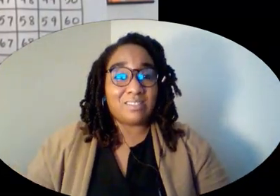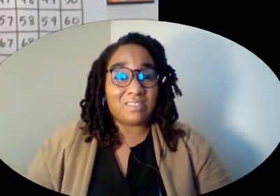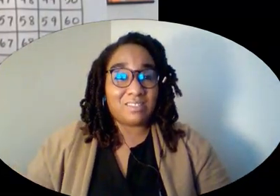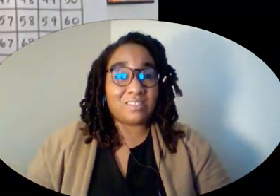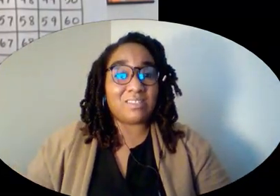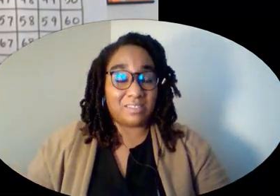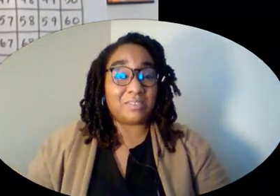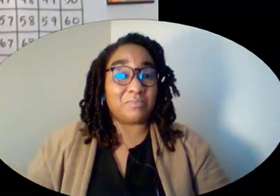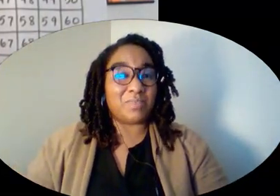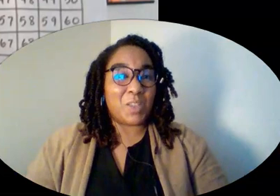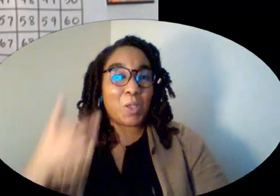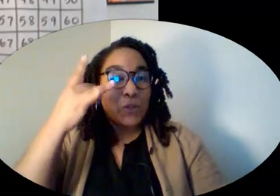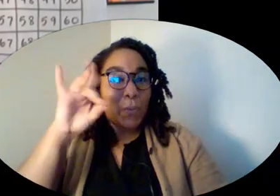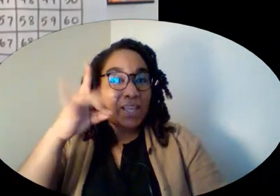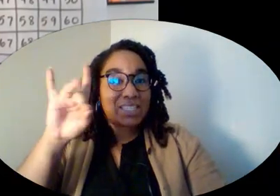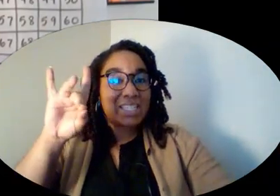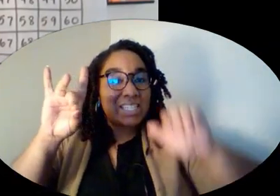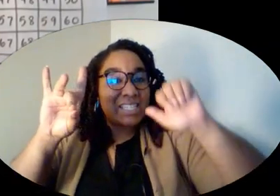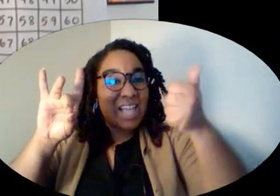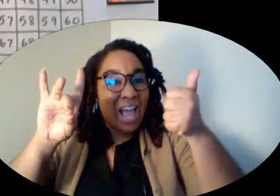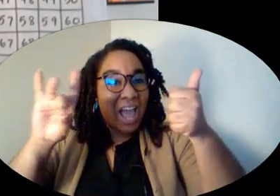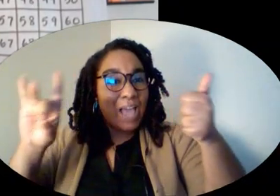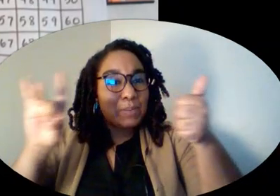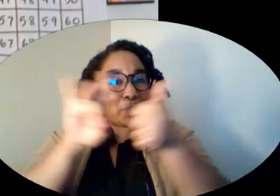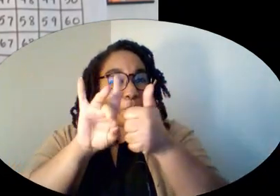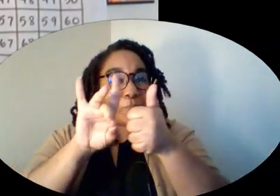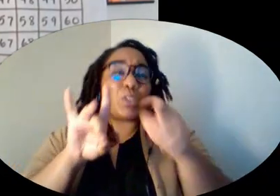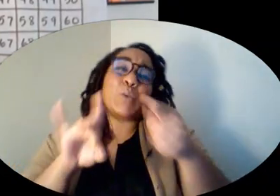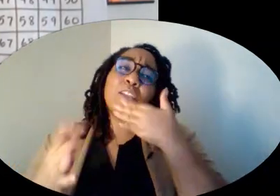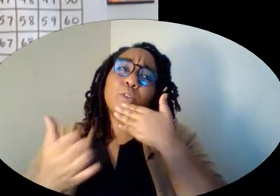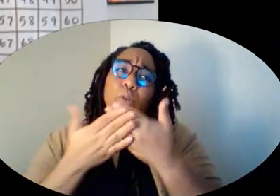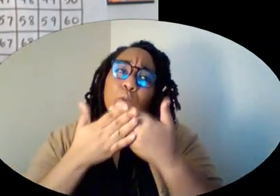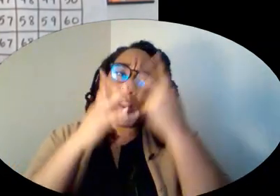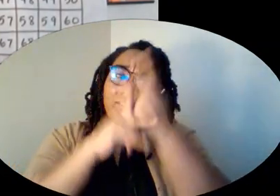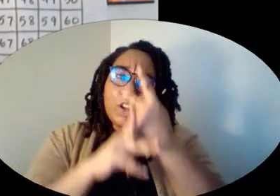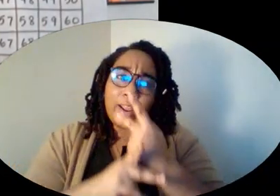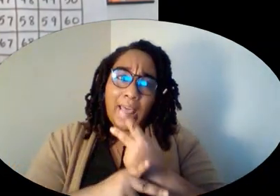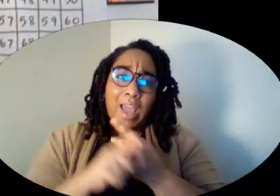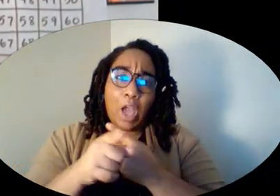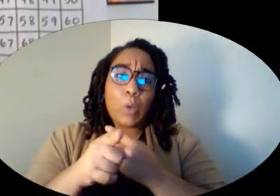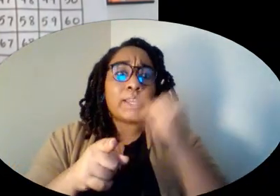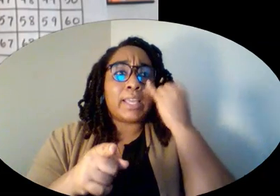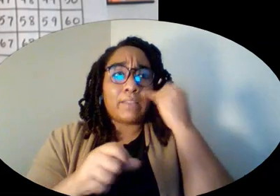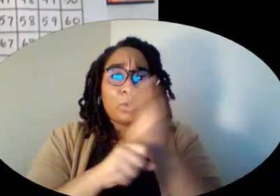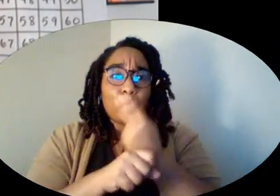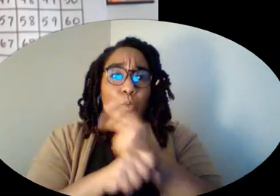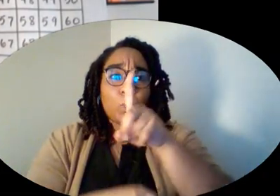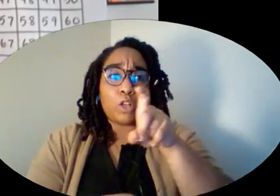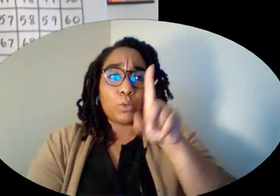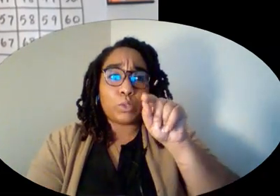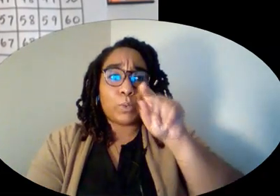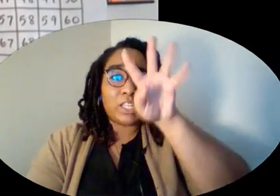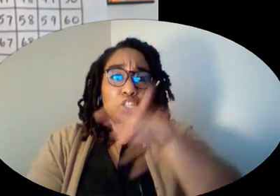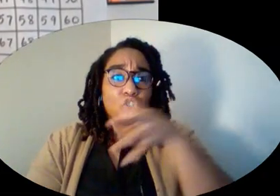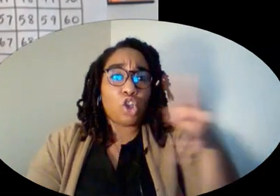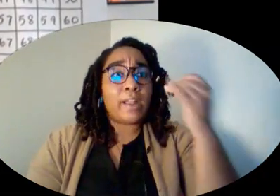So if we add 10 to 18, you guys are pretty good at that, right? So if we even use our 120 chart, if we're